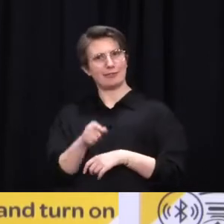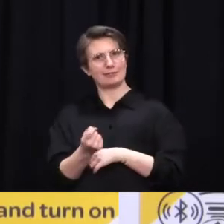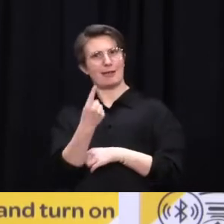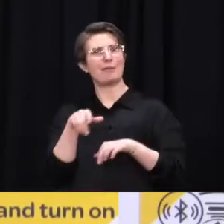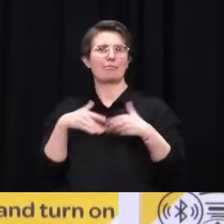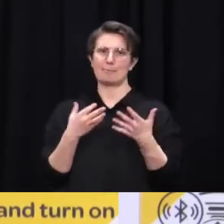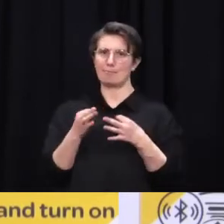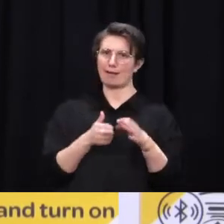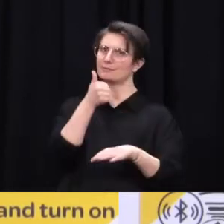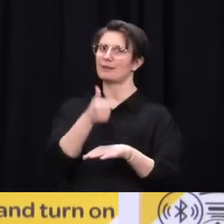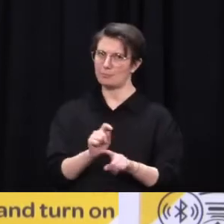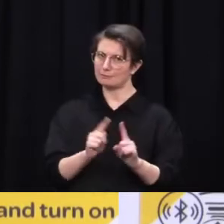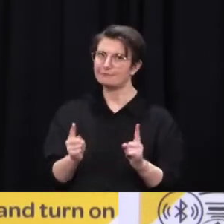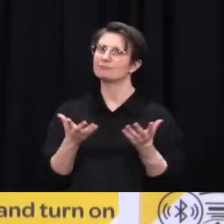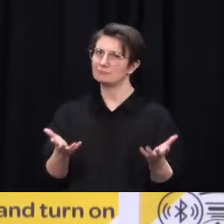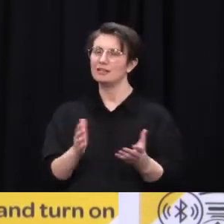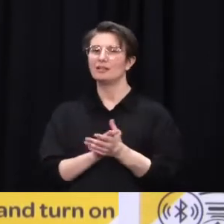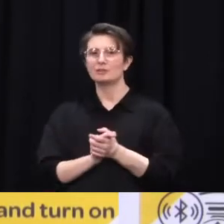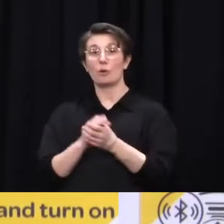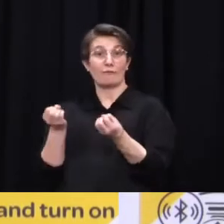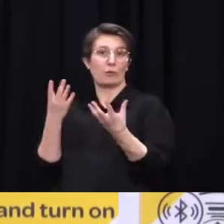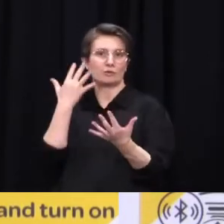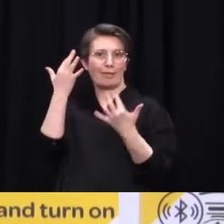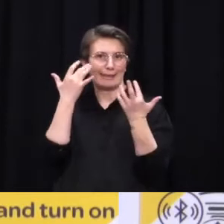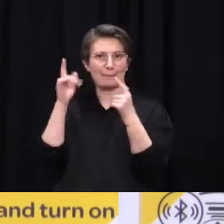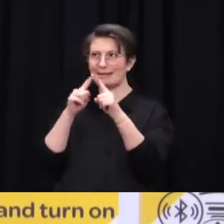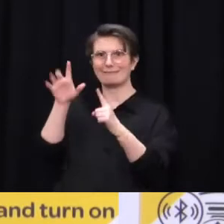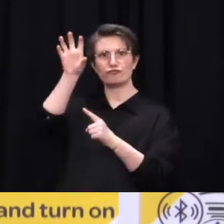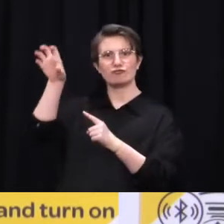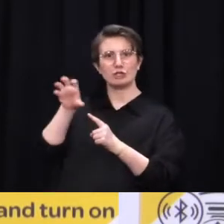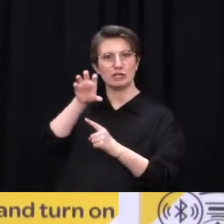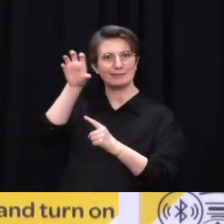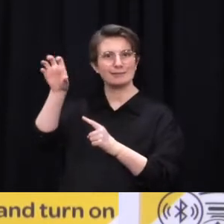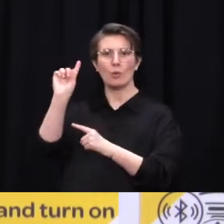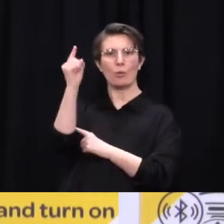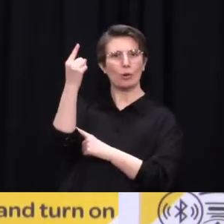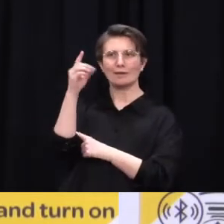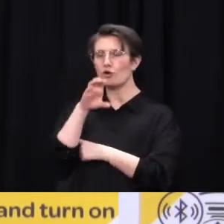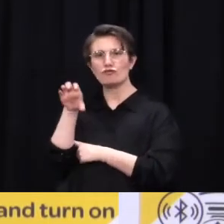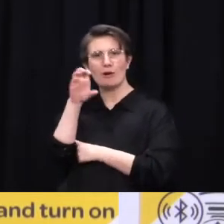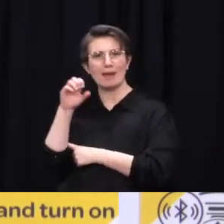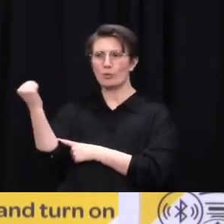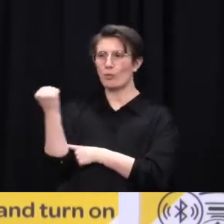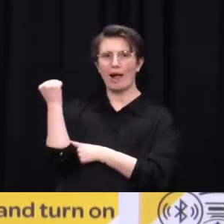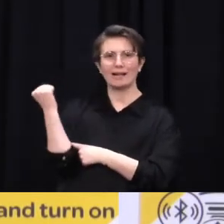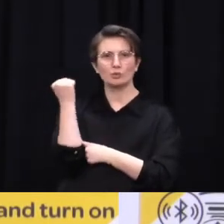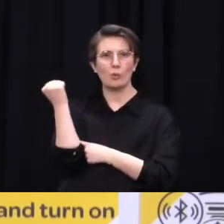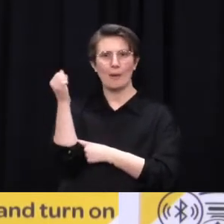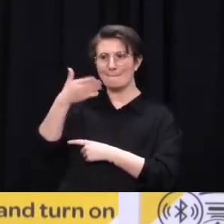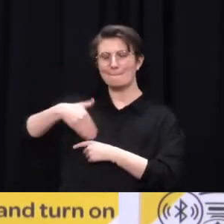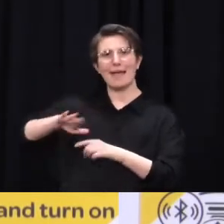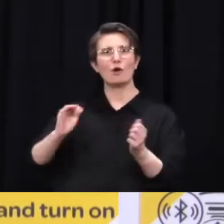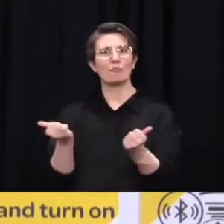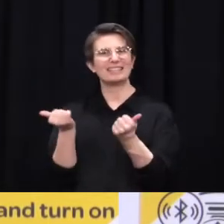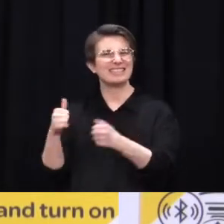a regional boundary for Auckland and the Coromandel and the Bay of Plenty and Waikato, a regional boundary for Wellington. These are all possibilities that are on the table.